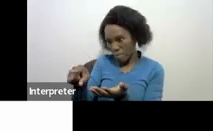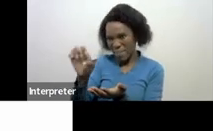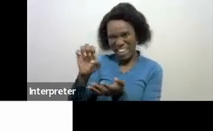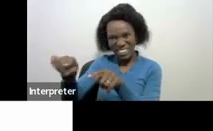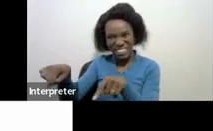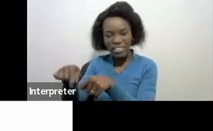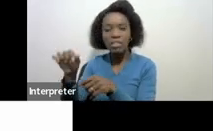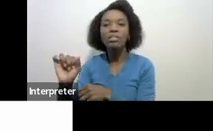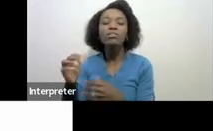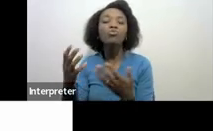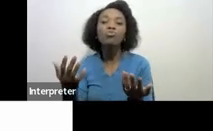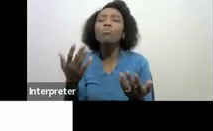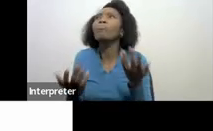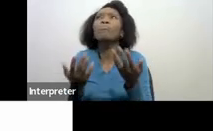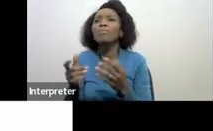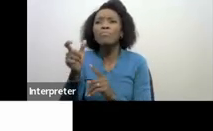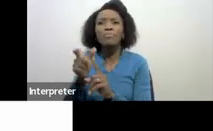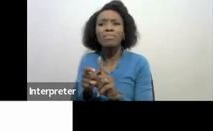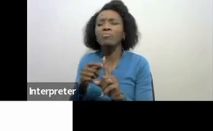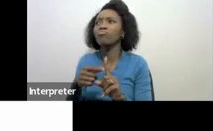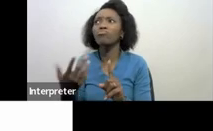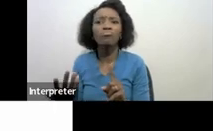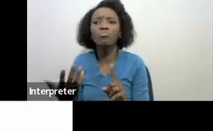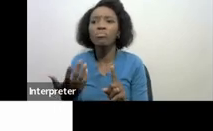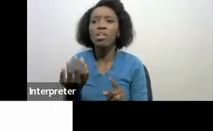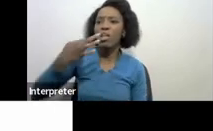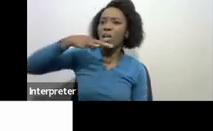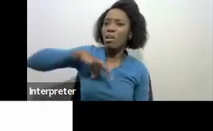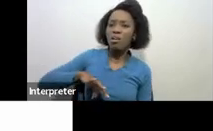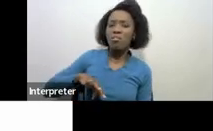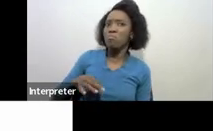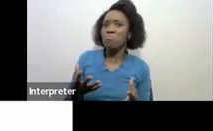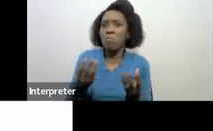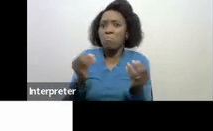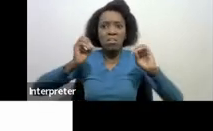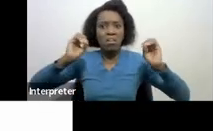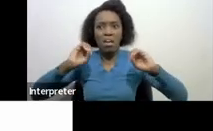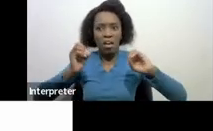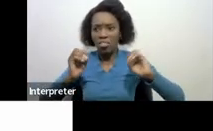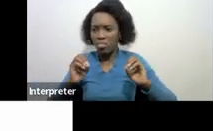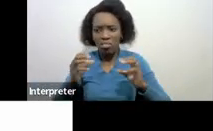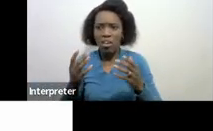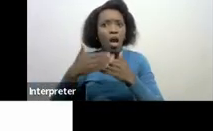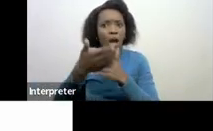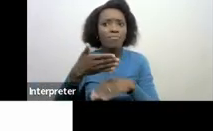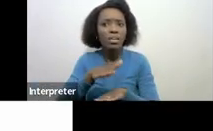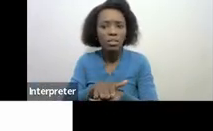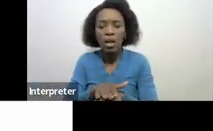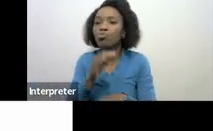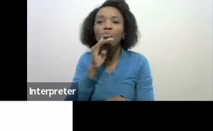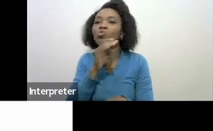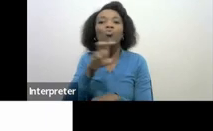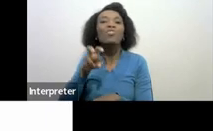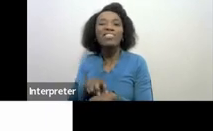receive interest in income after the date of death it's not necessary to actually open that